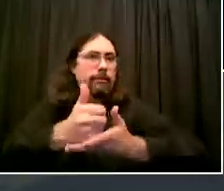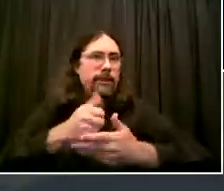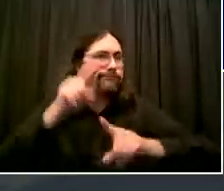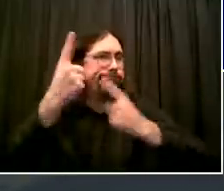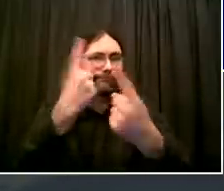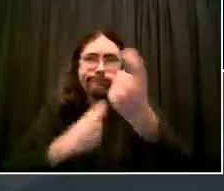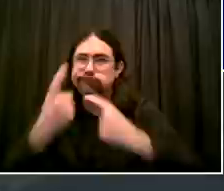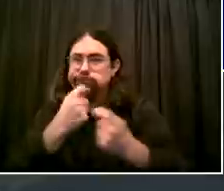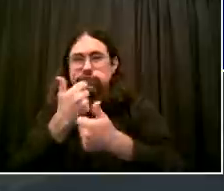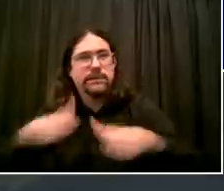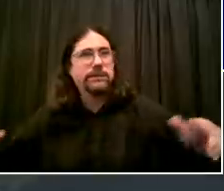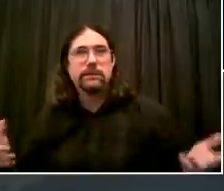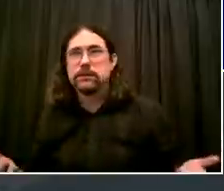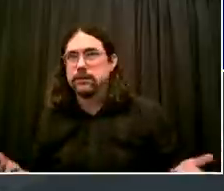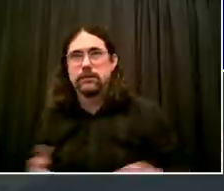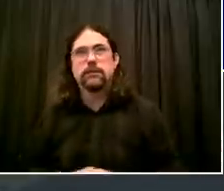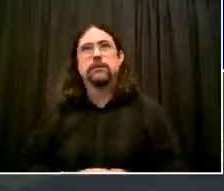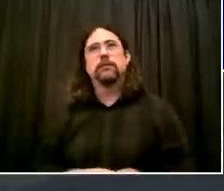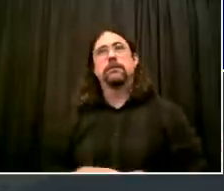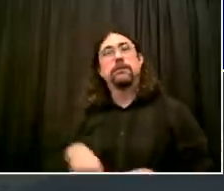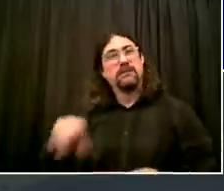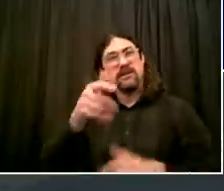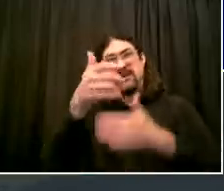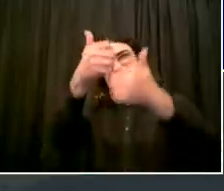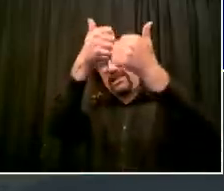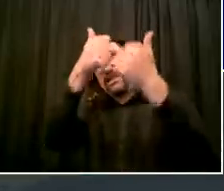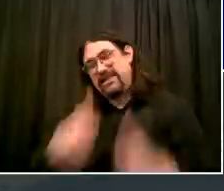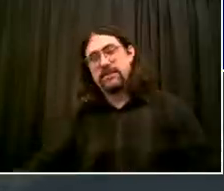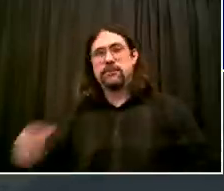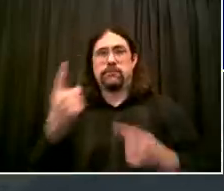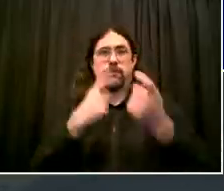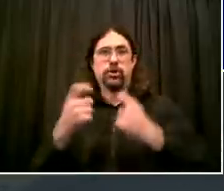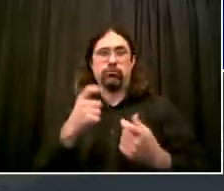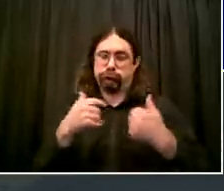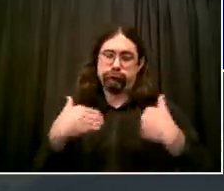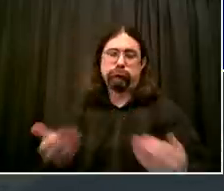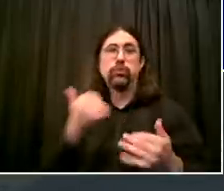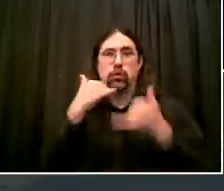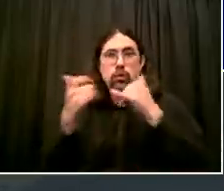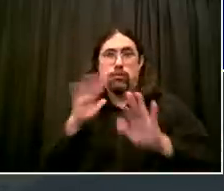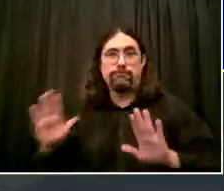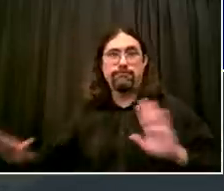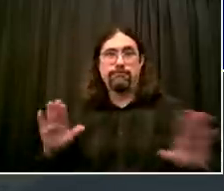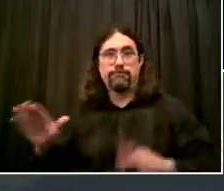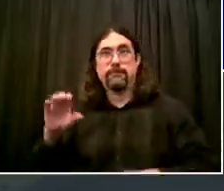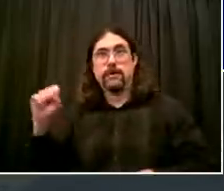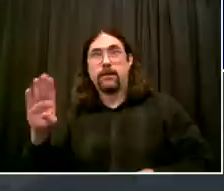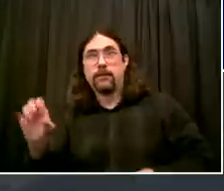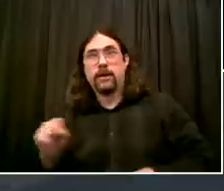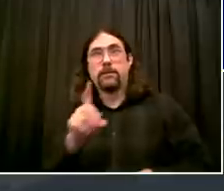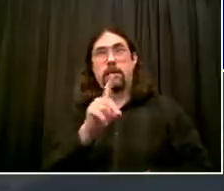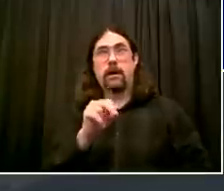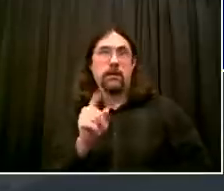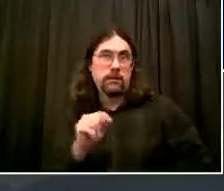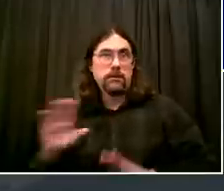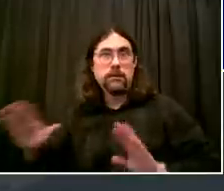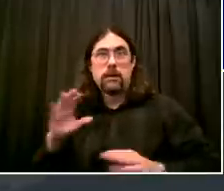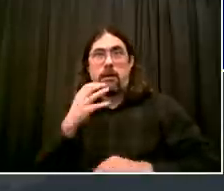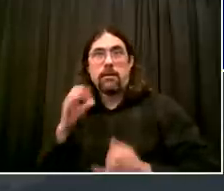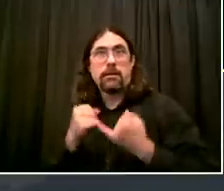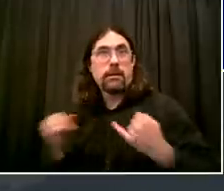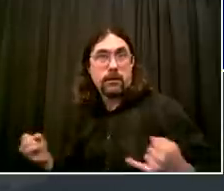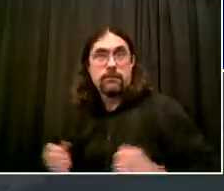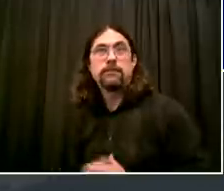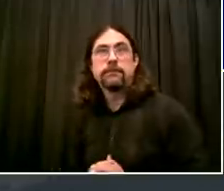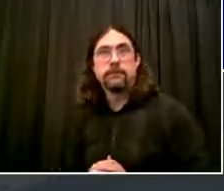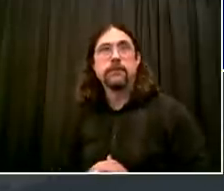to that hotline. What do we think this will mean? We think this will help save at least 5,000 New York City restaurants. And I want to emphasize